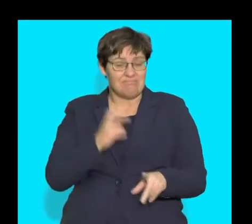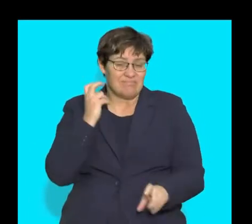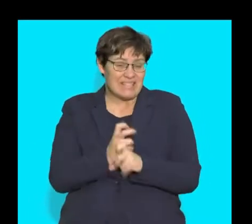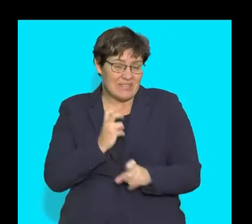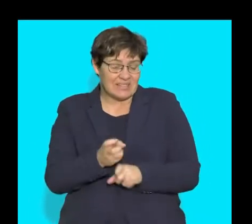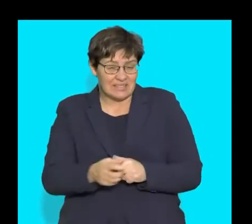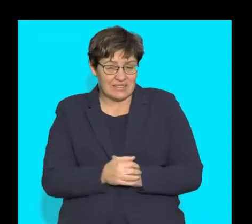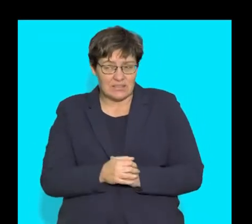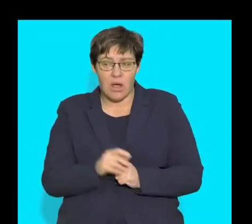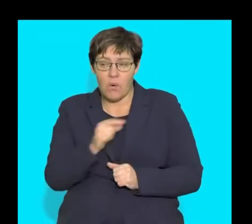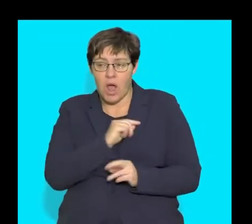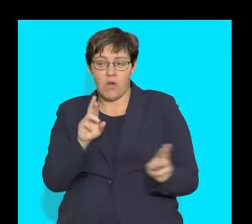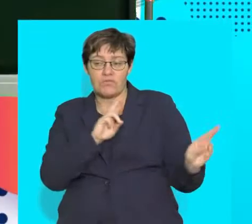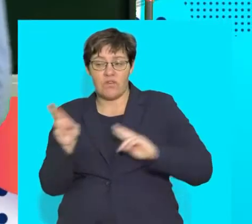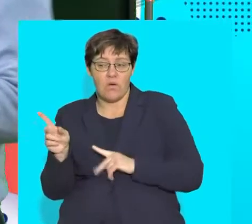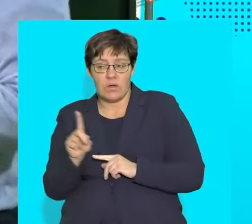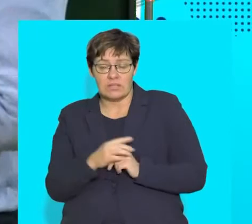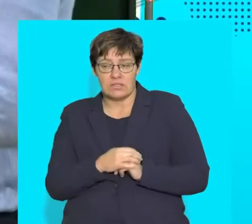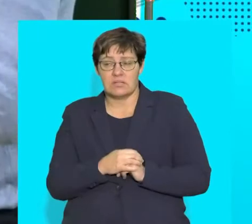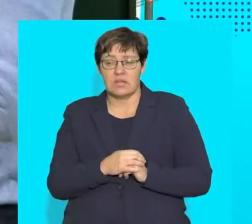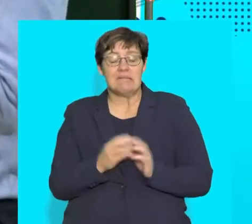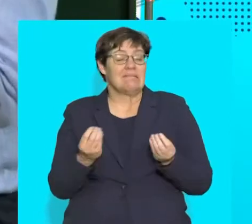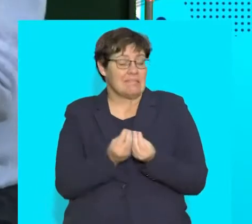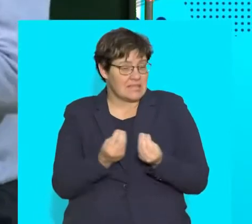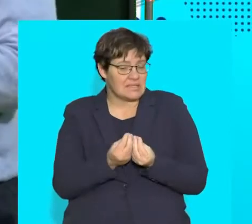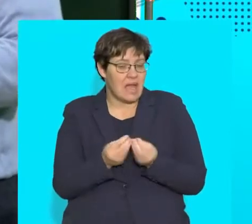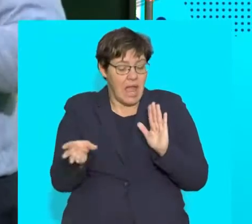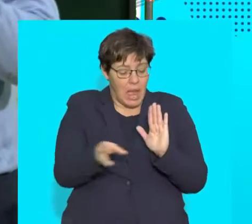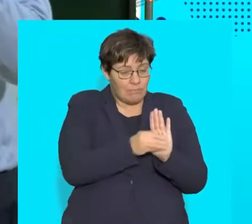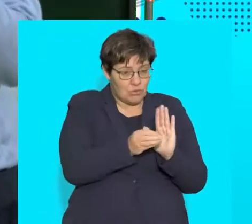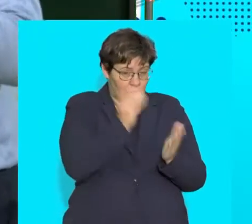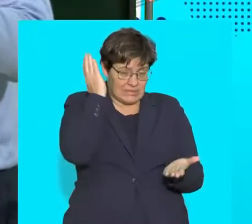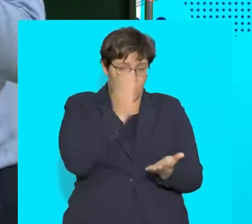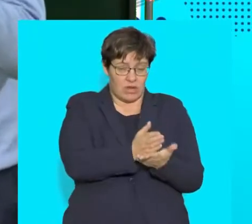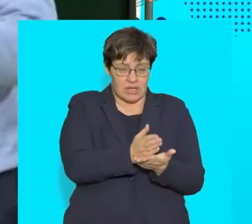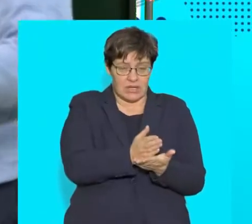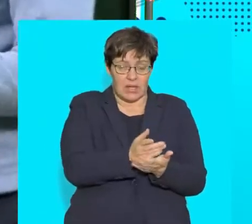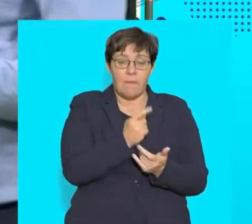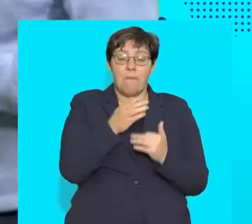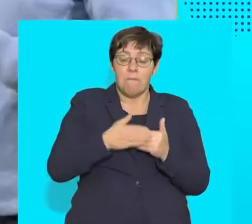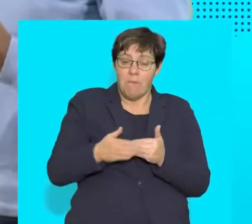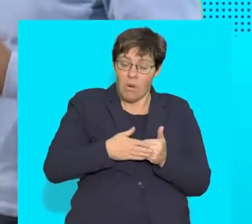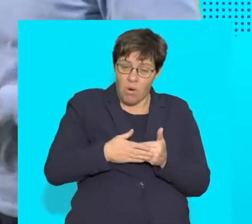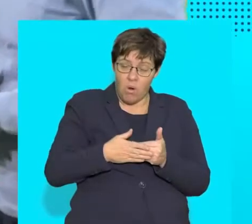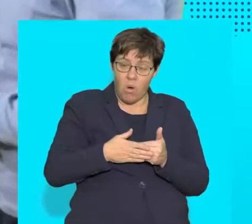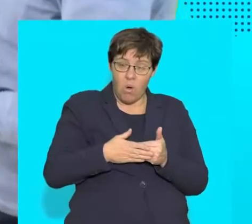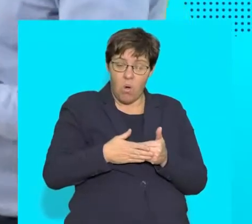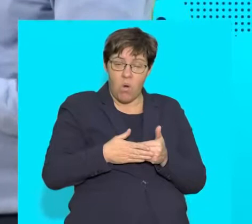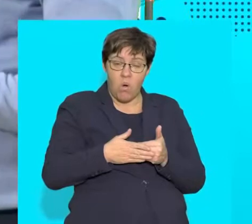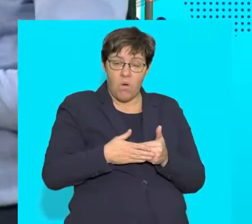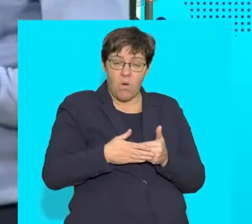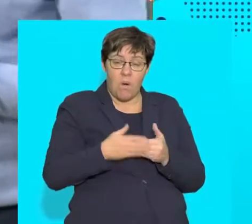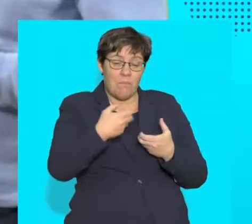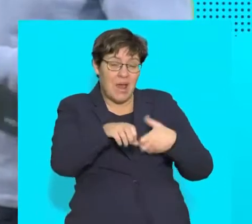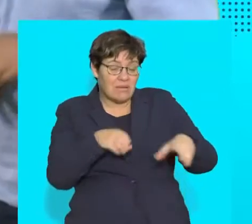quite a tricky question because it refers to a substance that can be absorbed directly without any